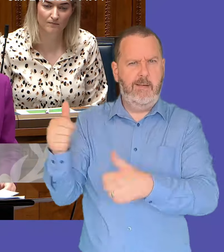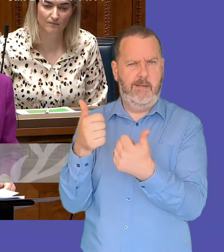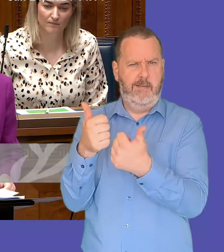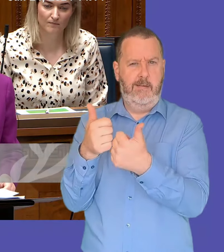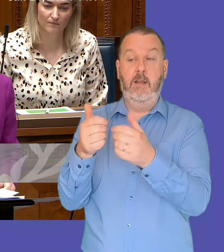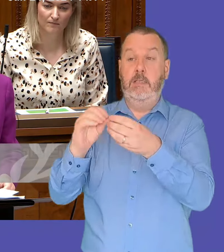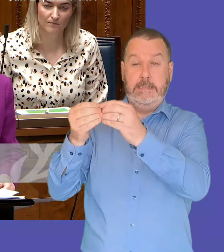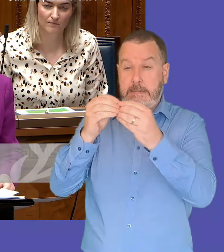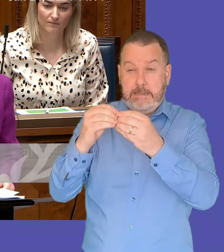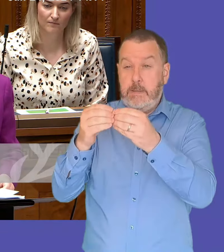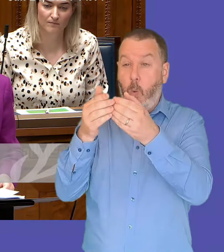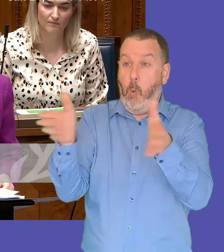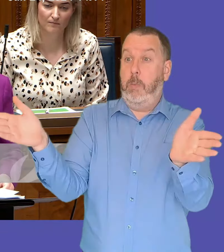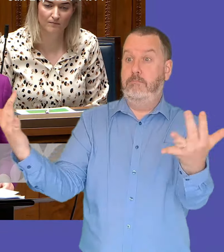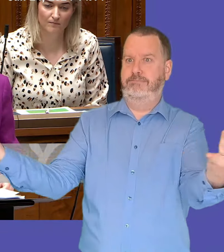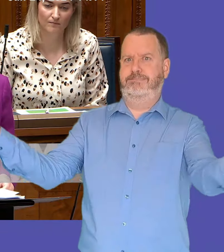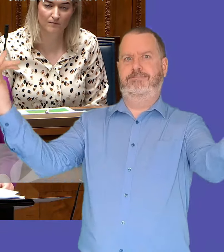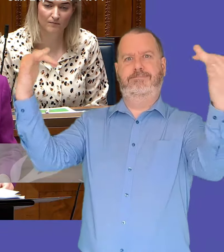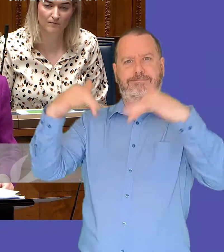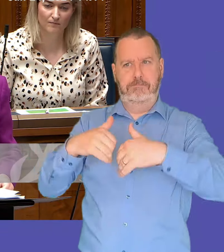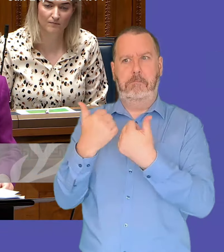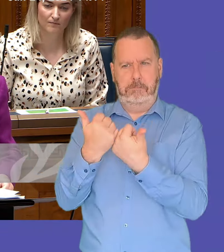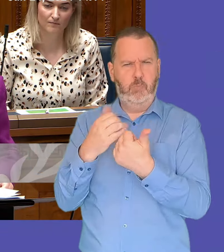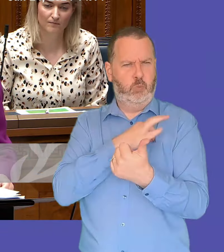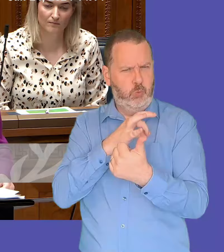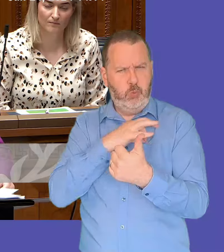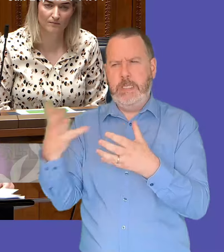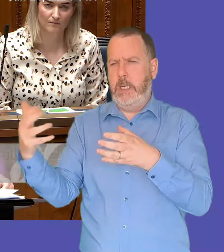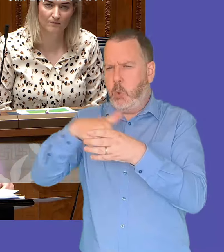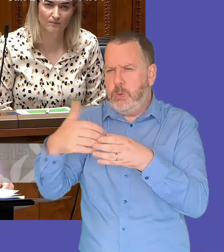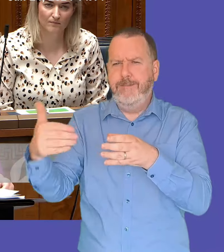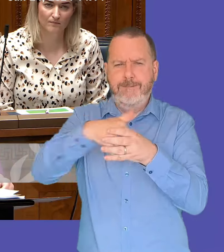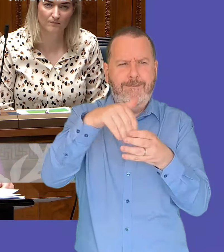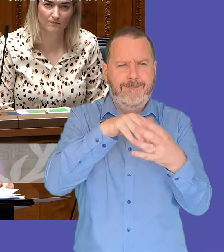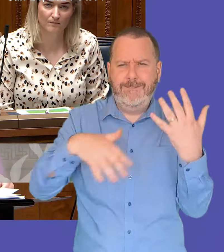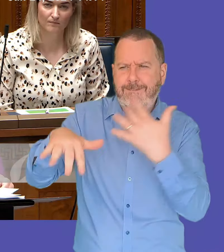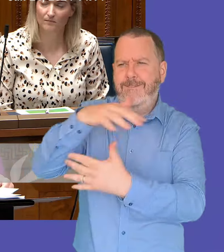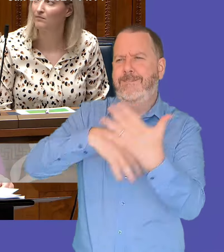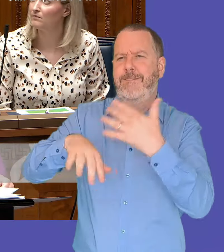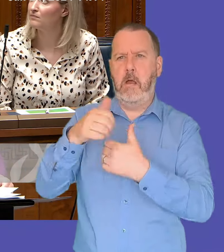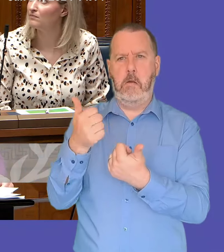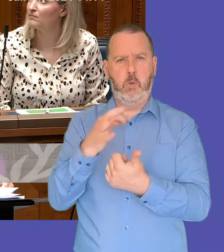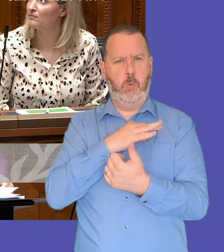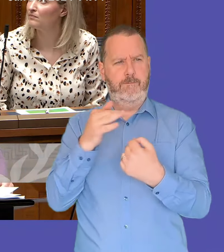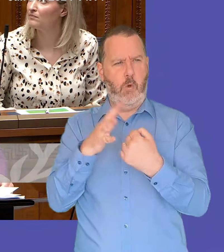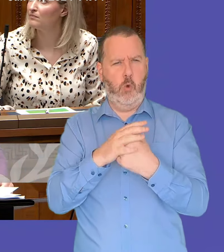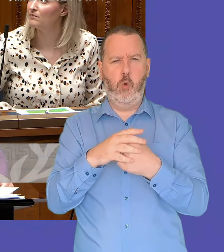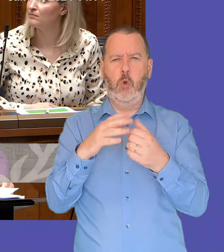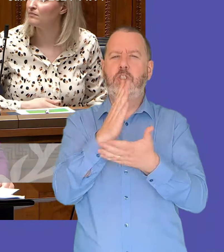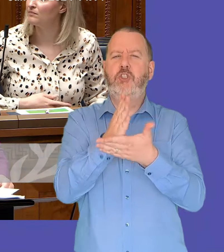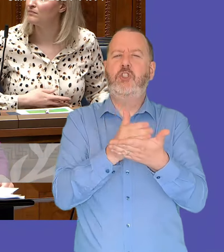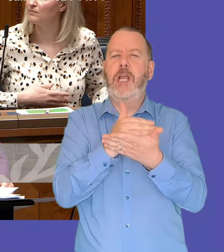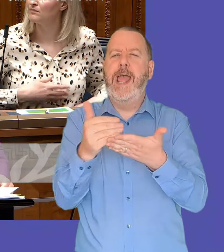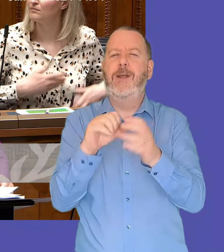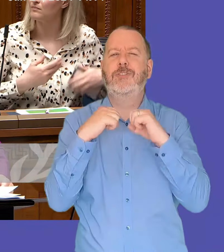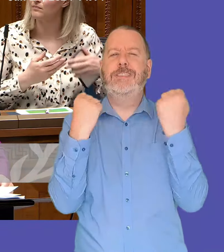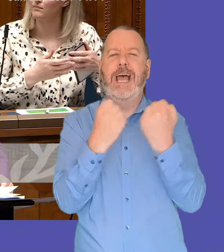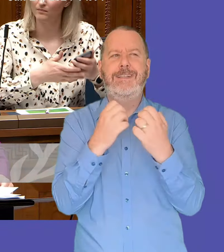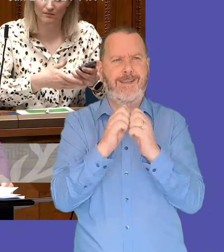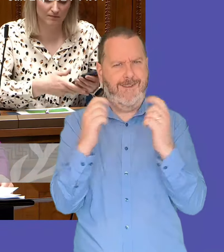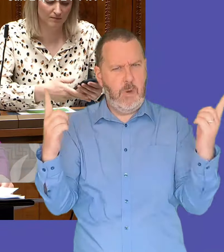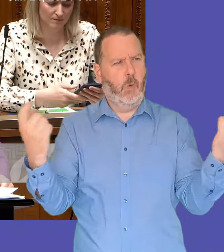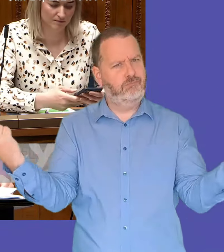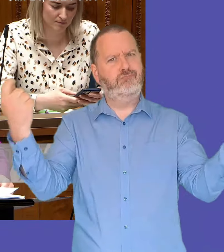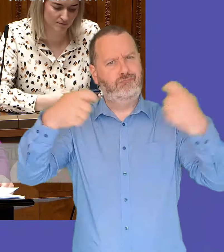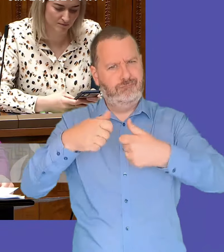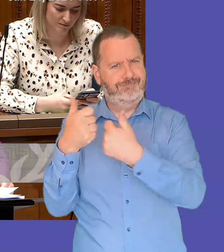have opened up to be really inclusive spaces um and they're the building blocks for a shared society so in terms of the next steps and